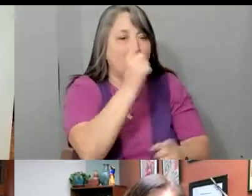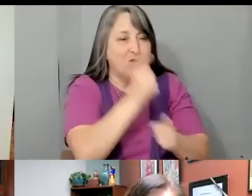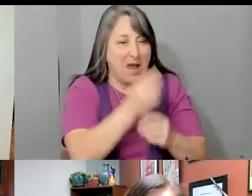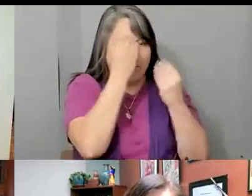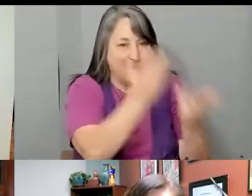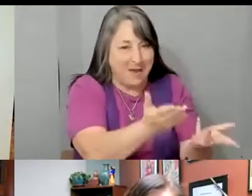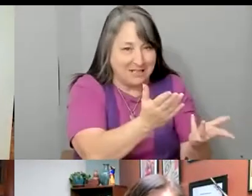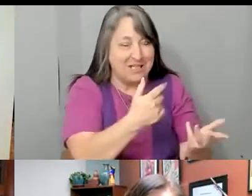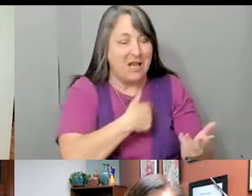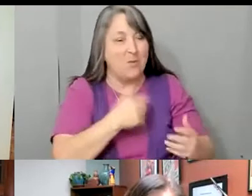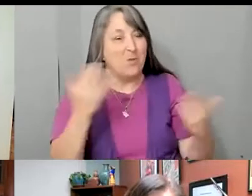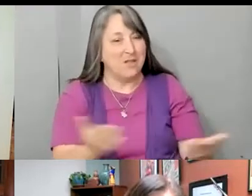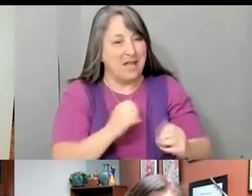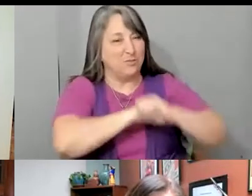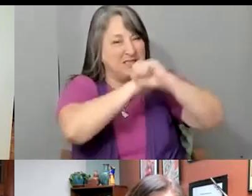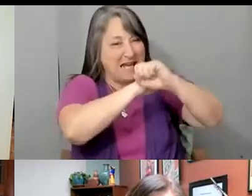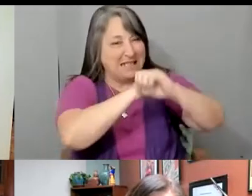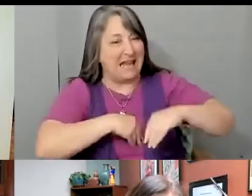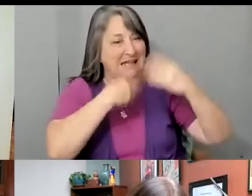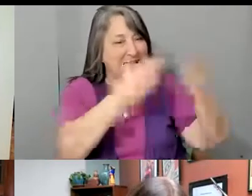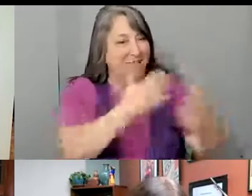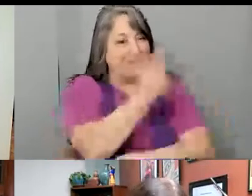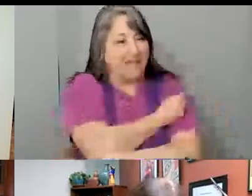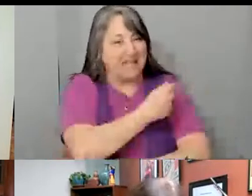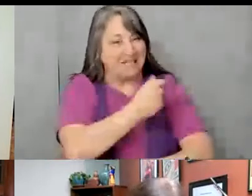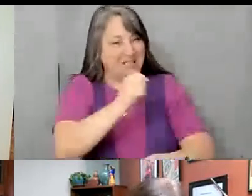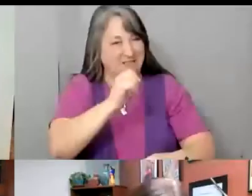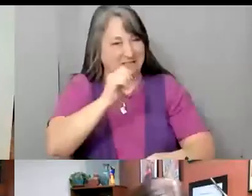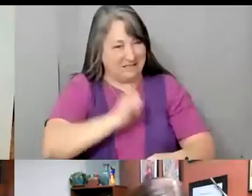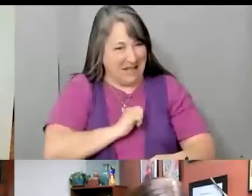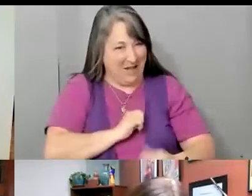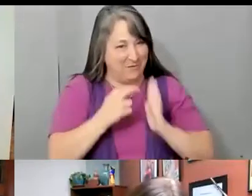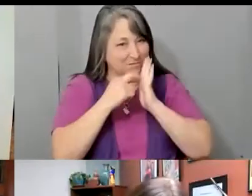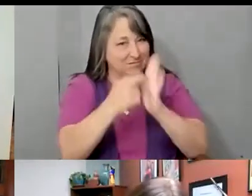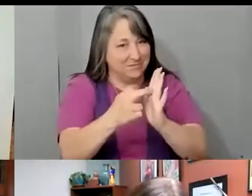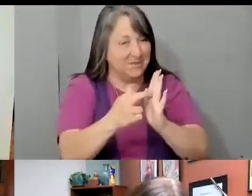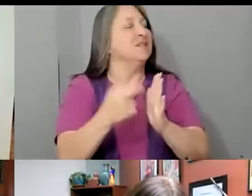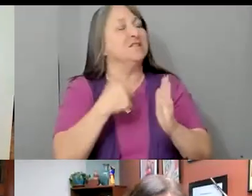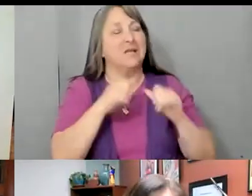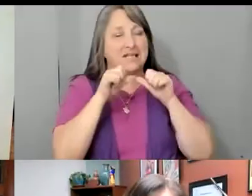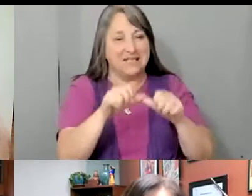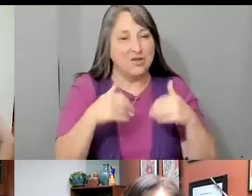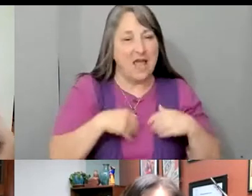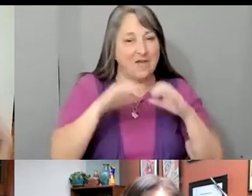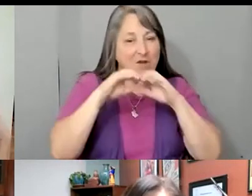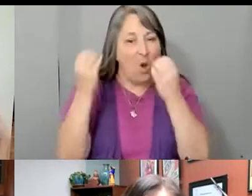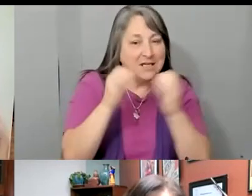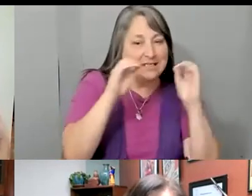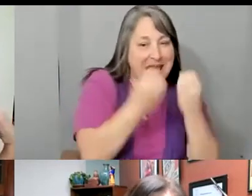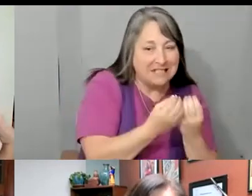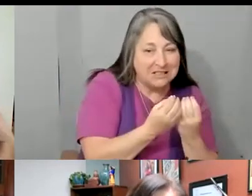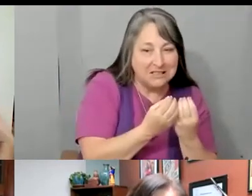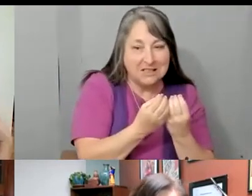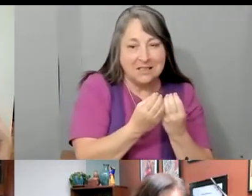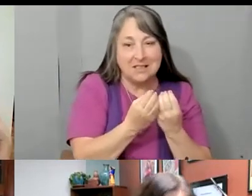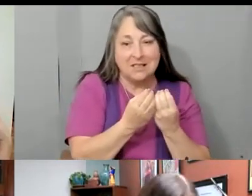to protect and to serve them. And so I think we need to make sure that we continue to depend on organizations like CHEVA, organizations